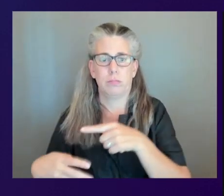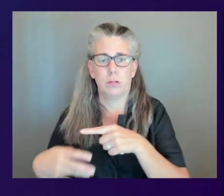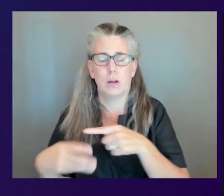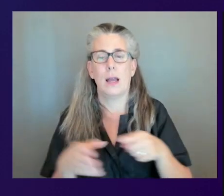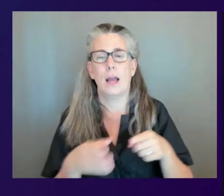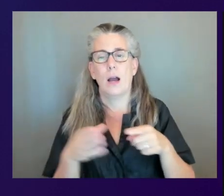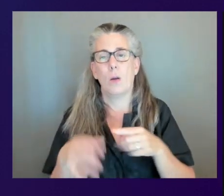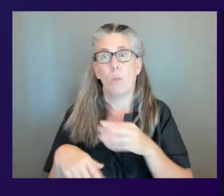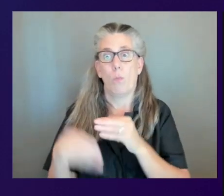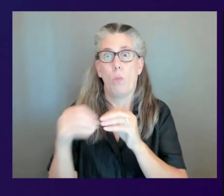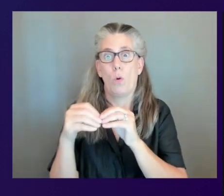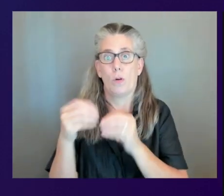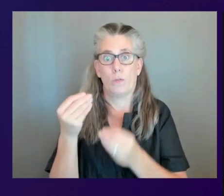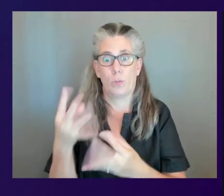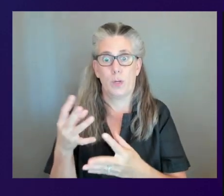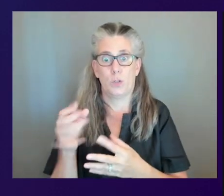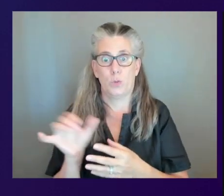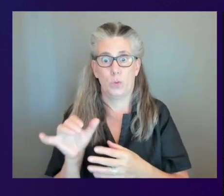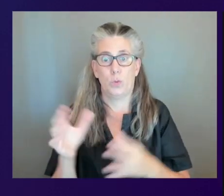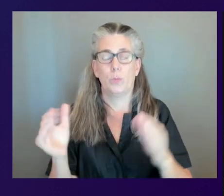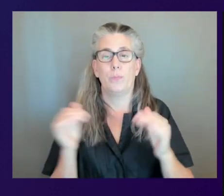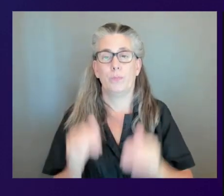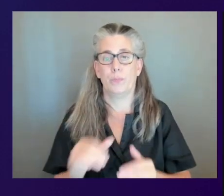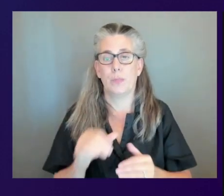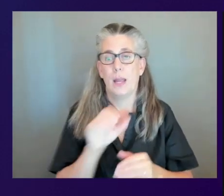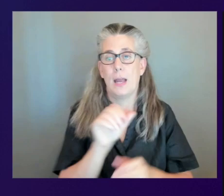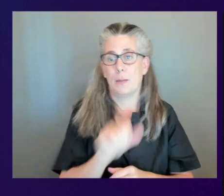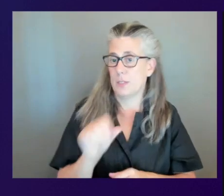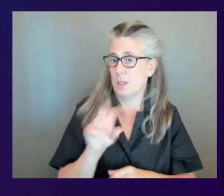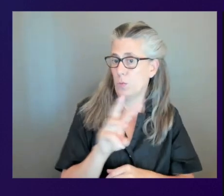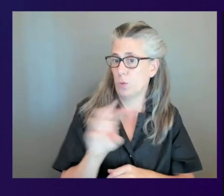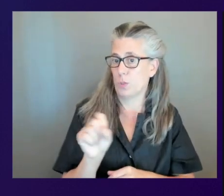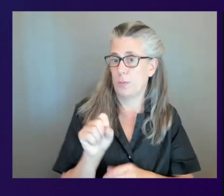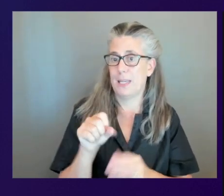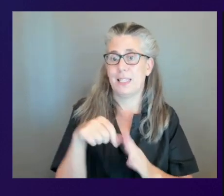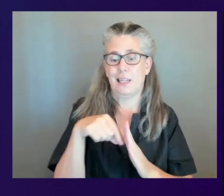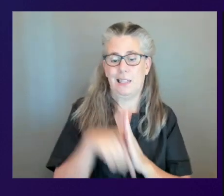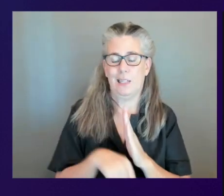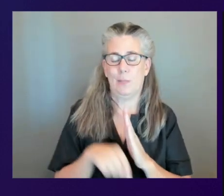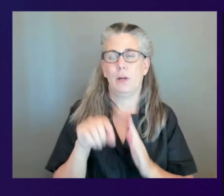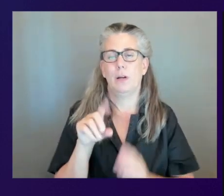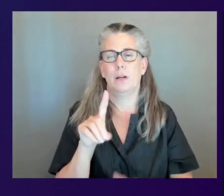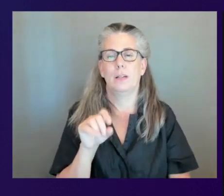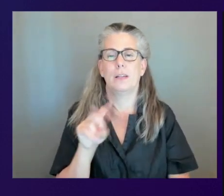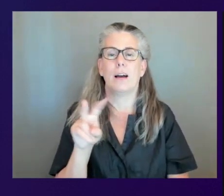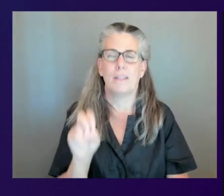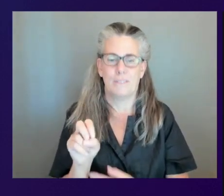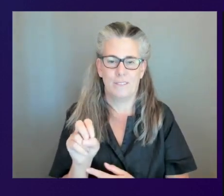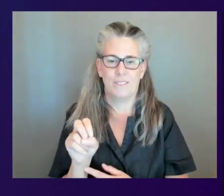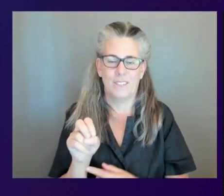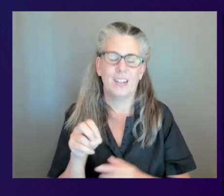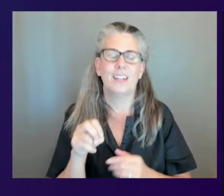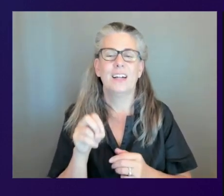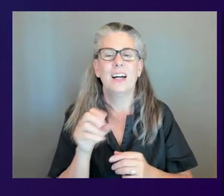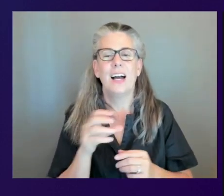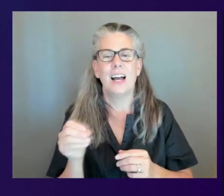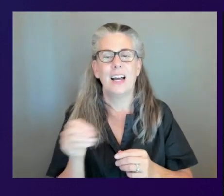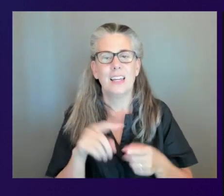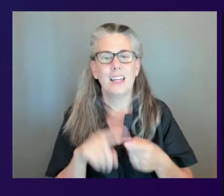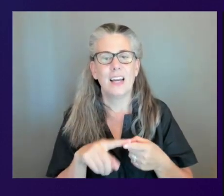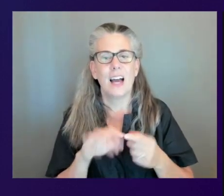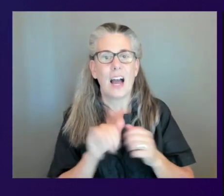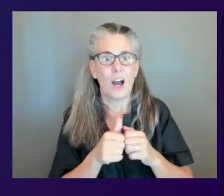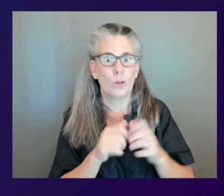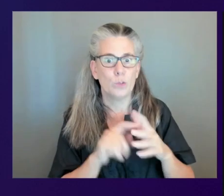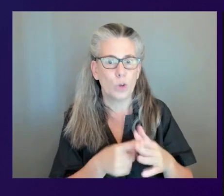we don't stop there we have also the amazon workspaces deep dive the primer gets you started talks about things that asriel mentioned